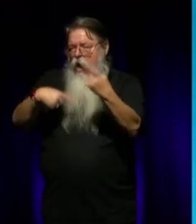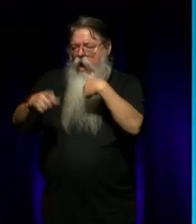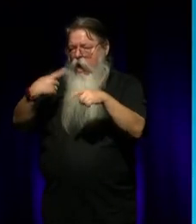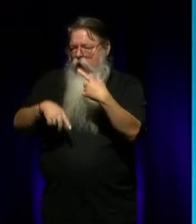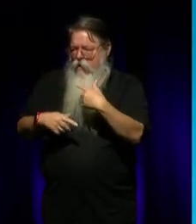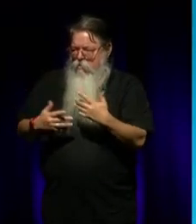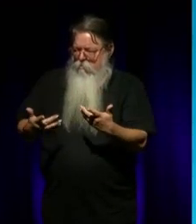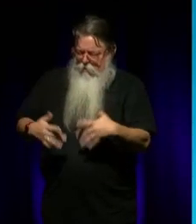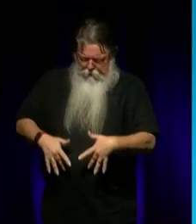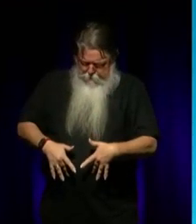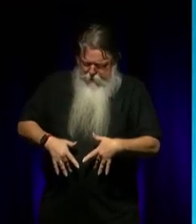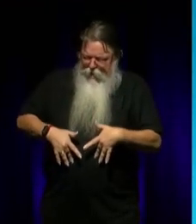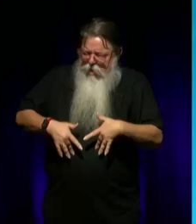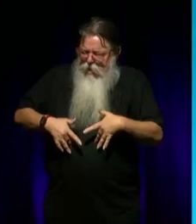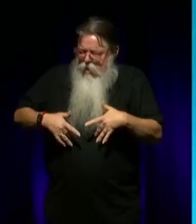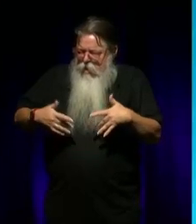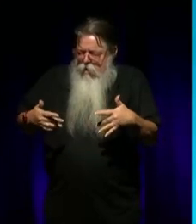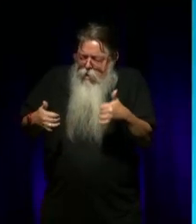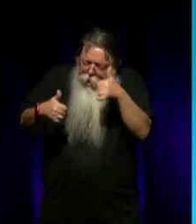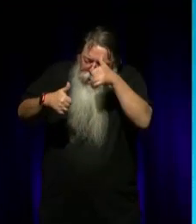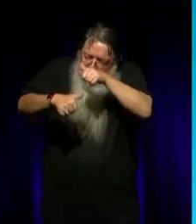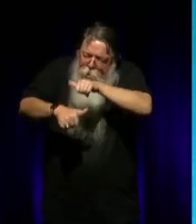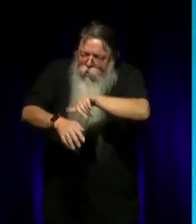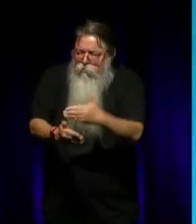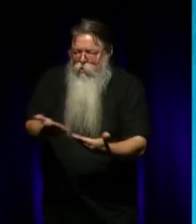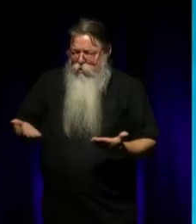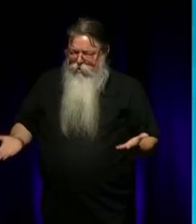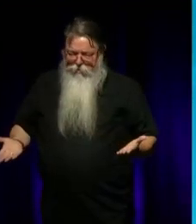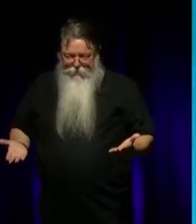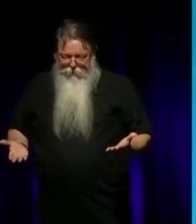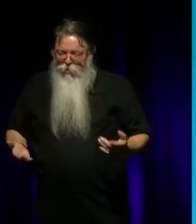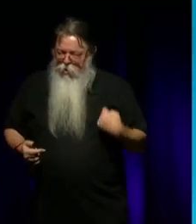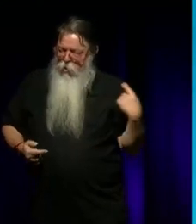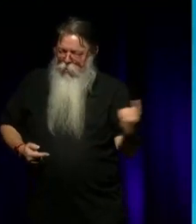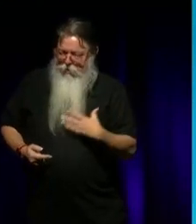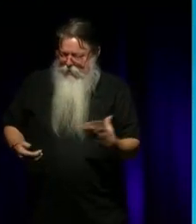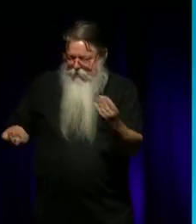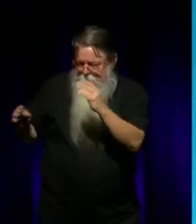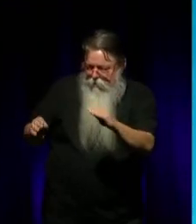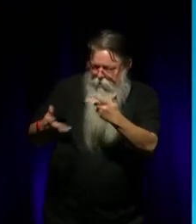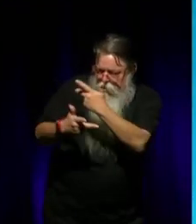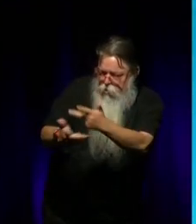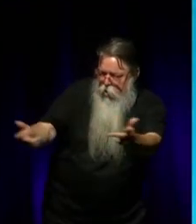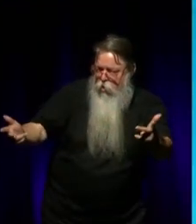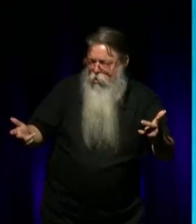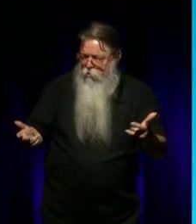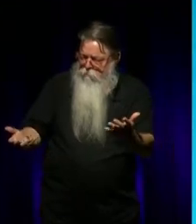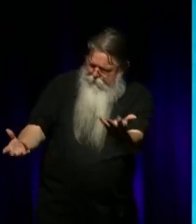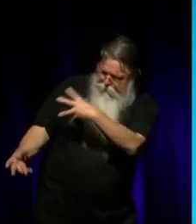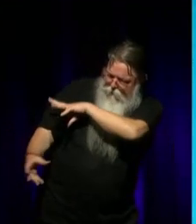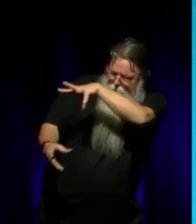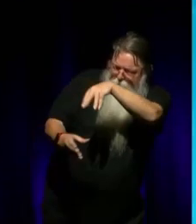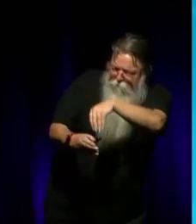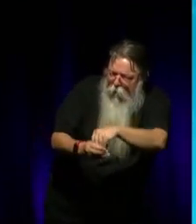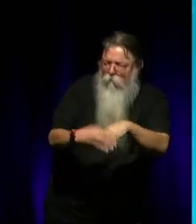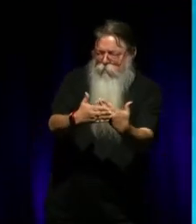But, you know, you've got to find a balance to keep them grounded in that organic way and still find yourself in that space, the digital